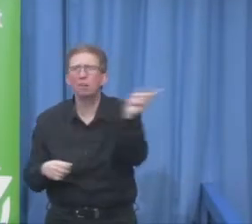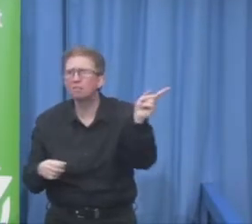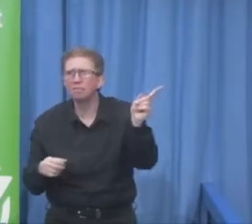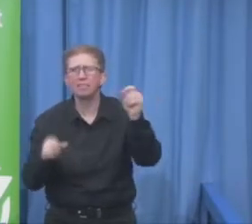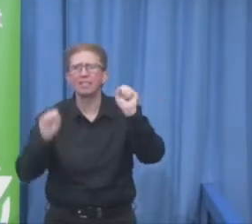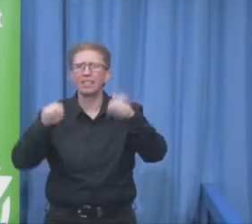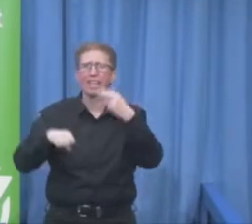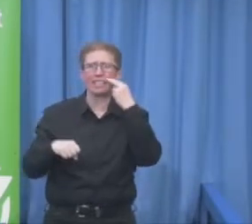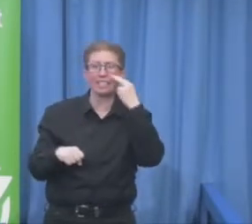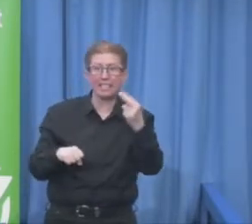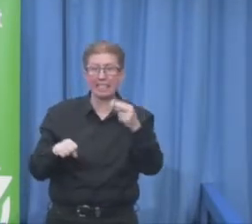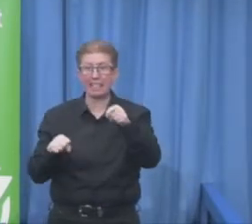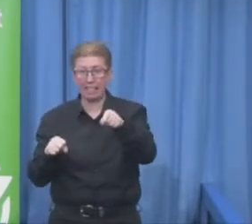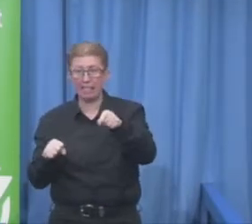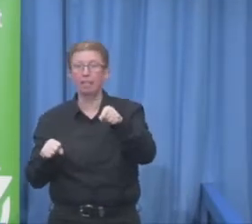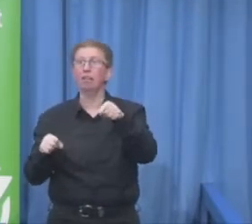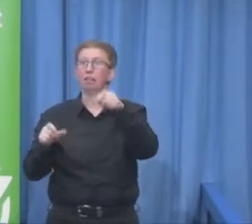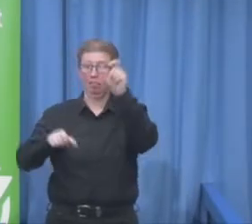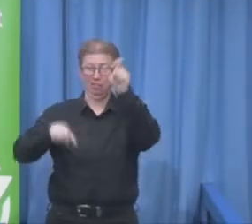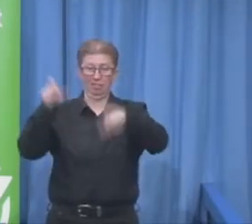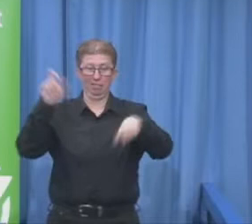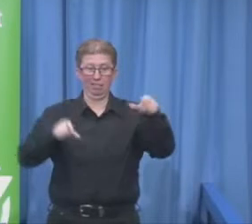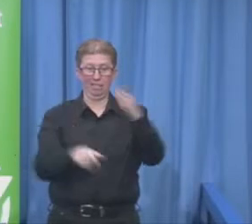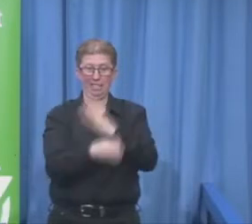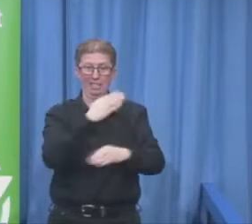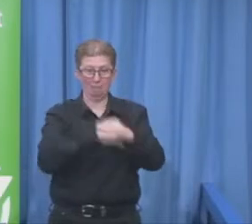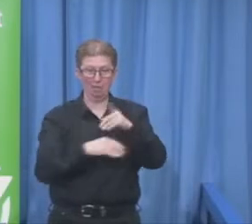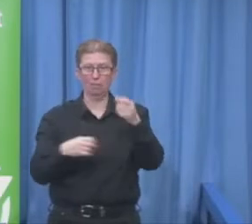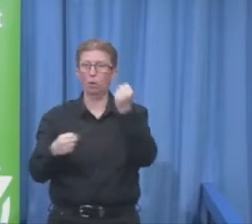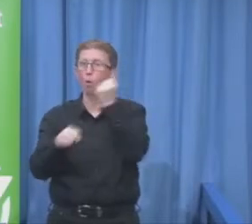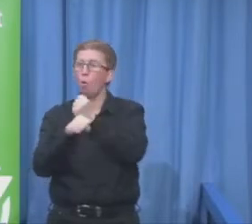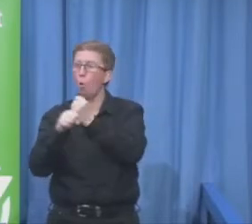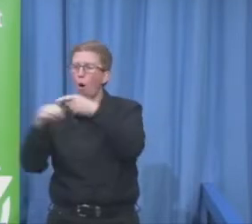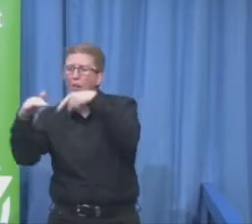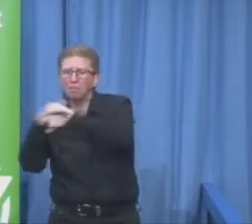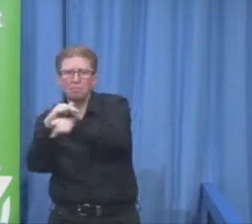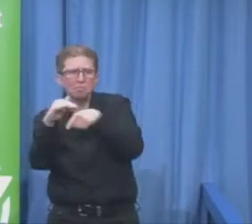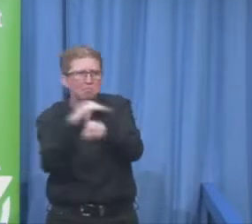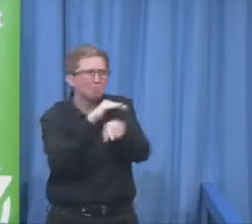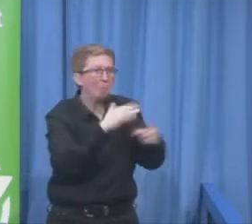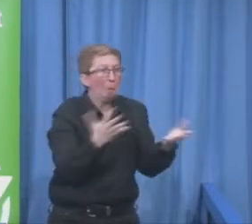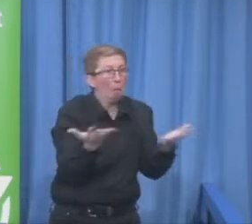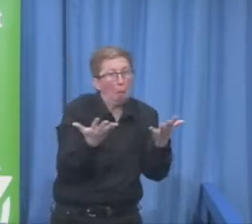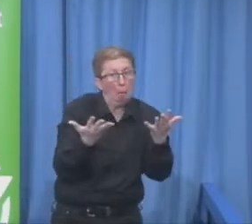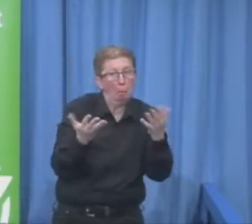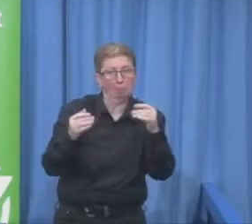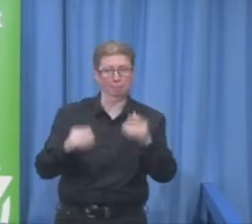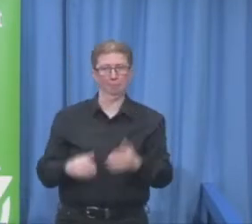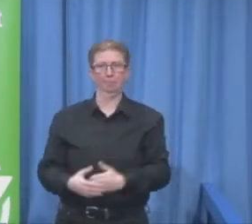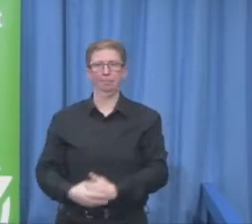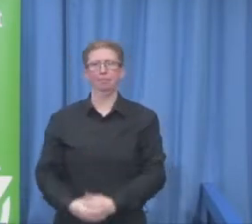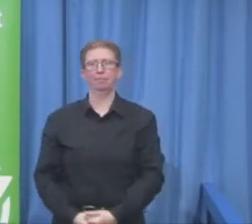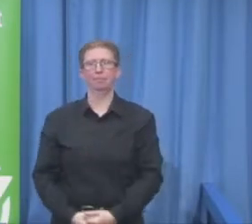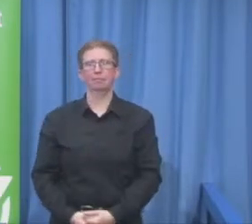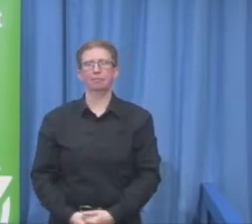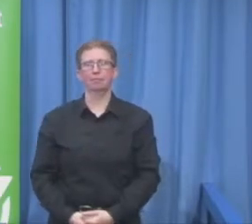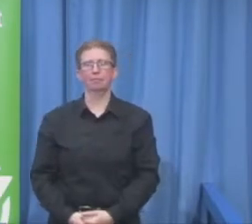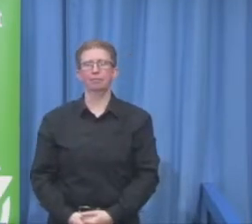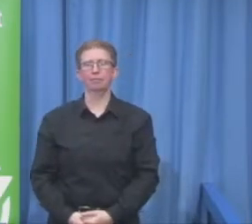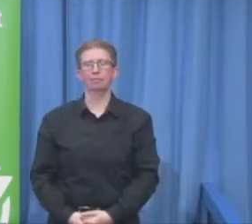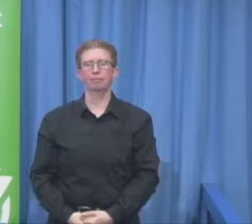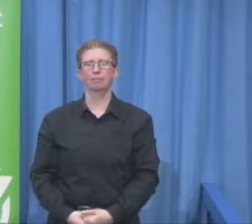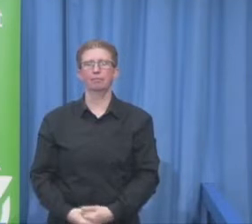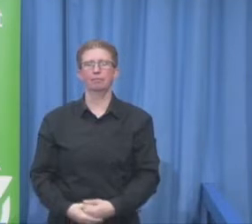opportunity that the genesis of which started for me a couple of years ago at the Skoll